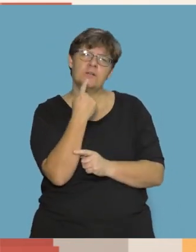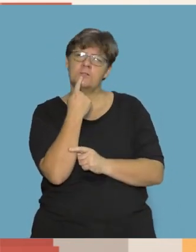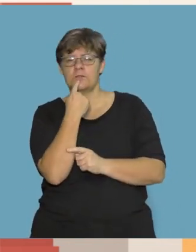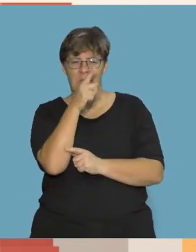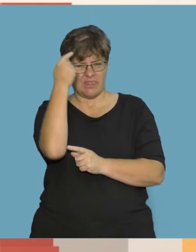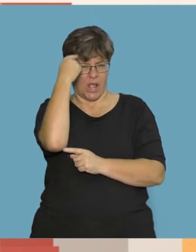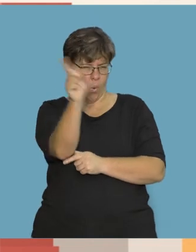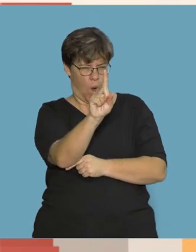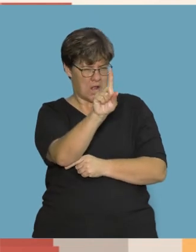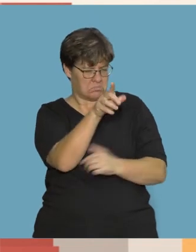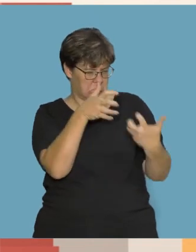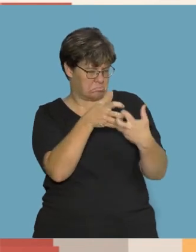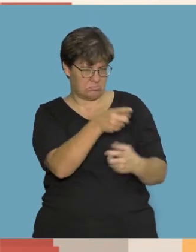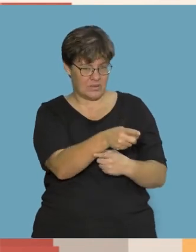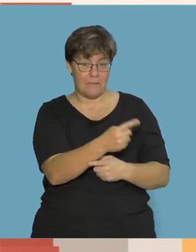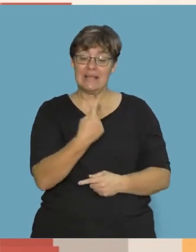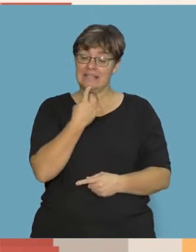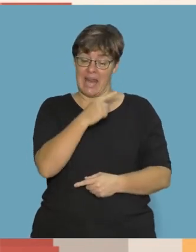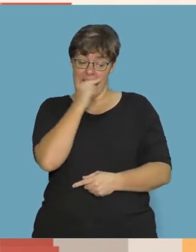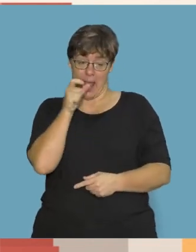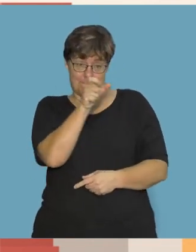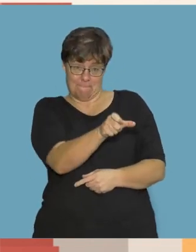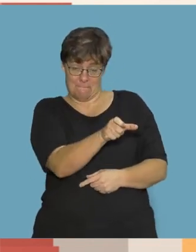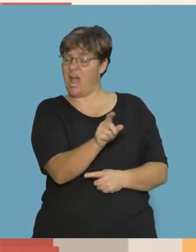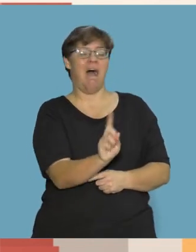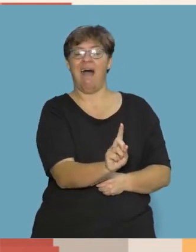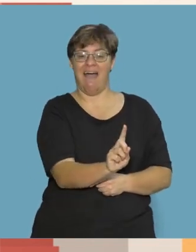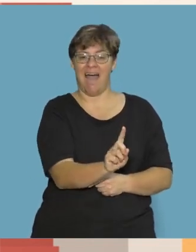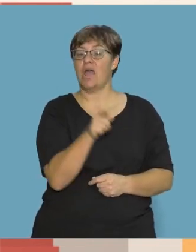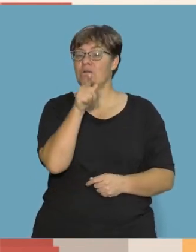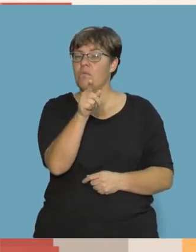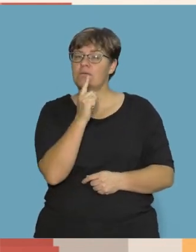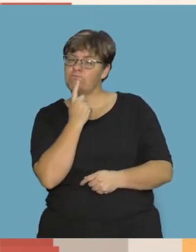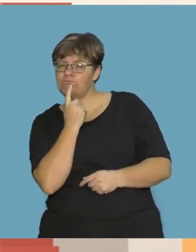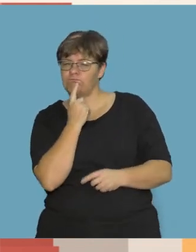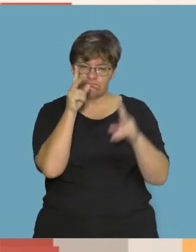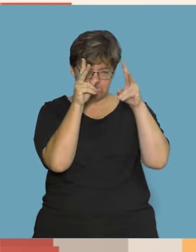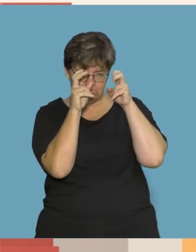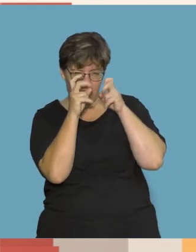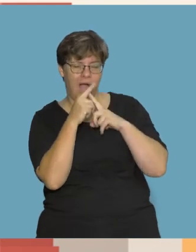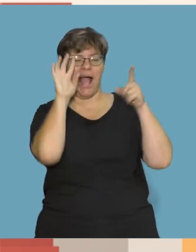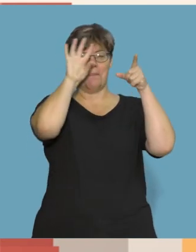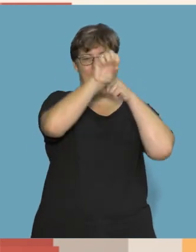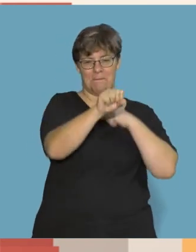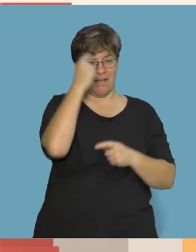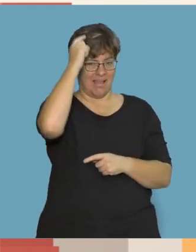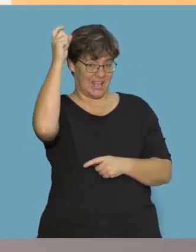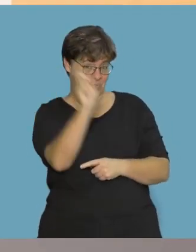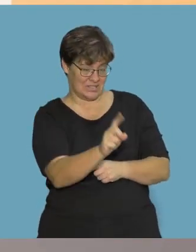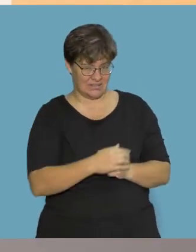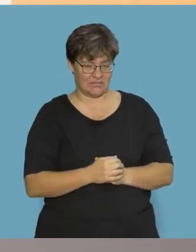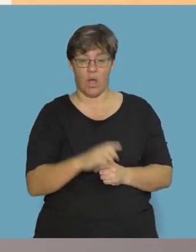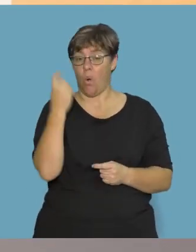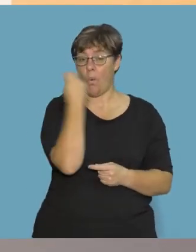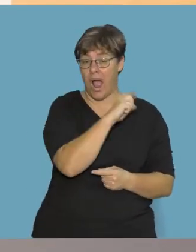and you must guess what it is. I will not say the item's name so you will need to listen and guess what it is.